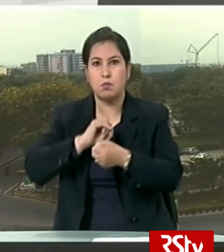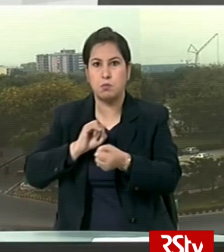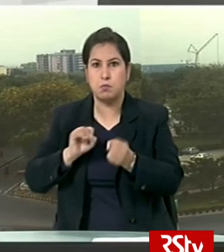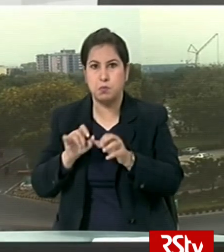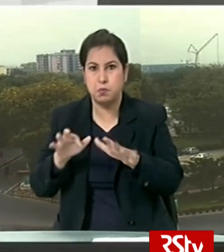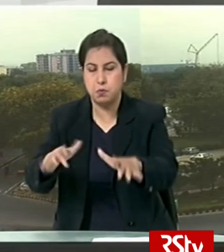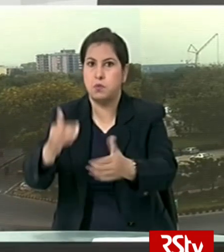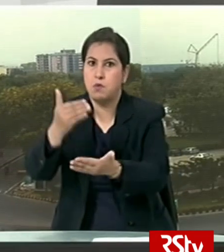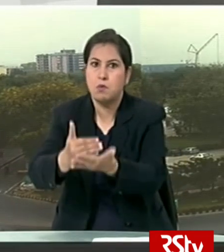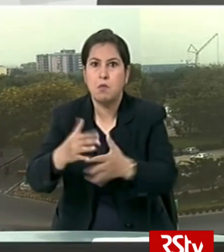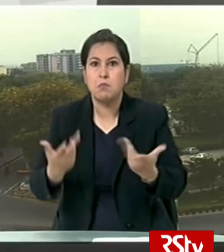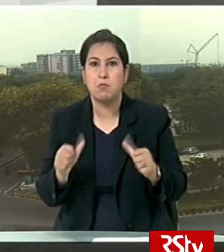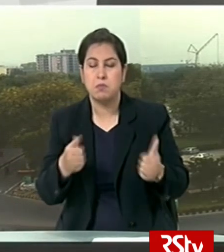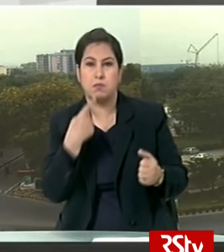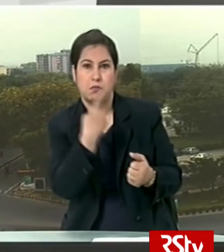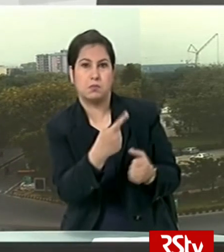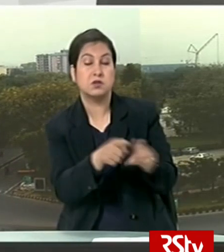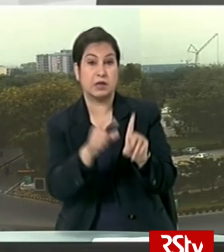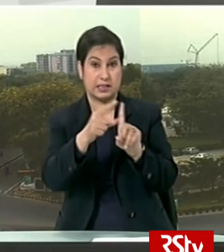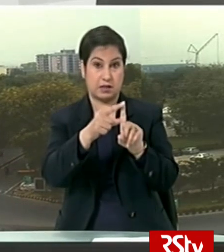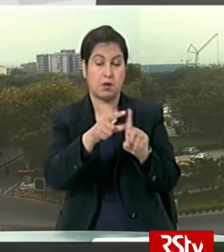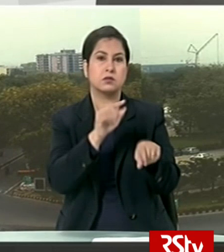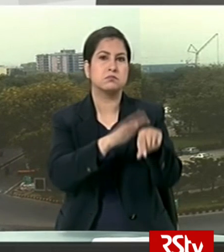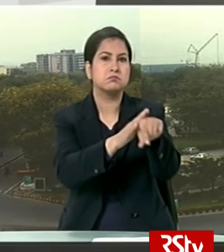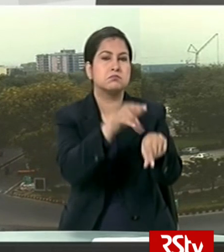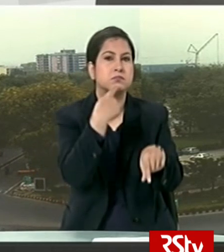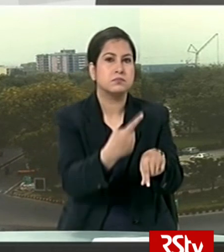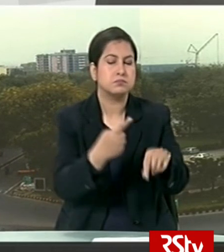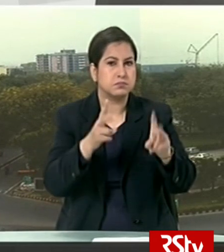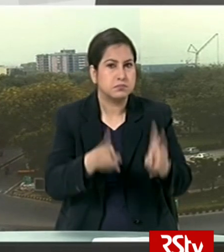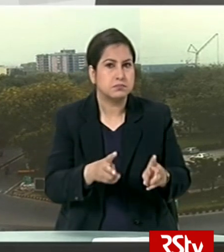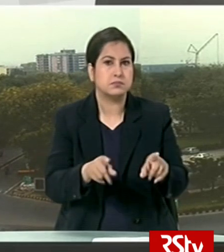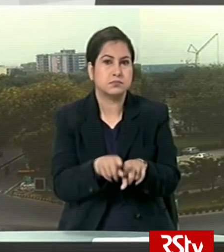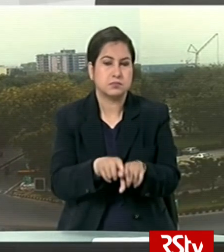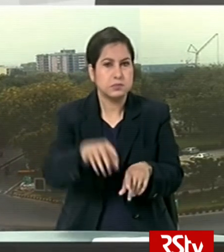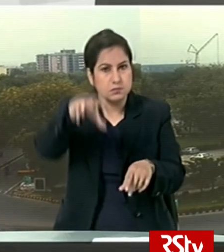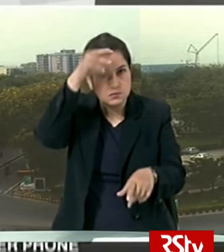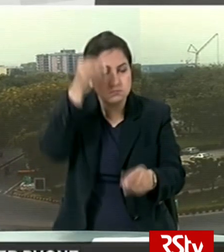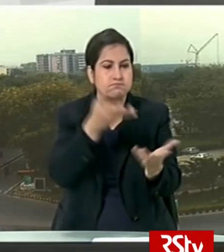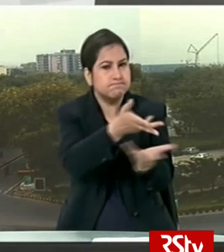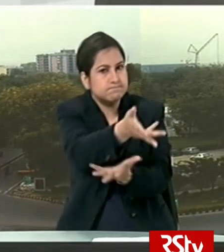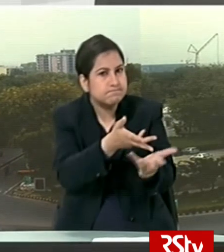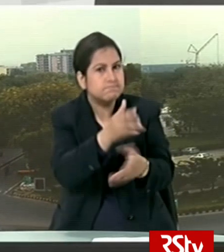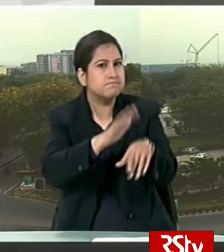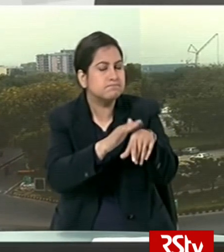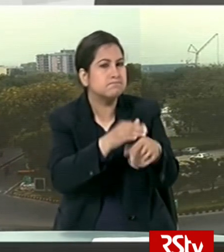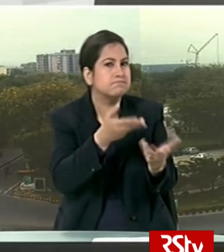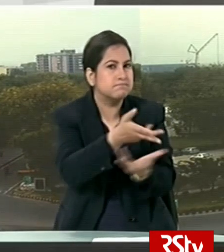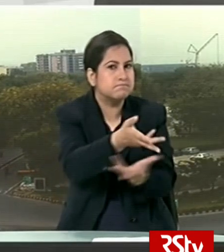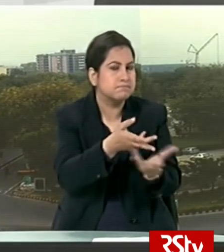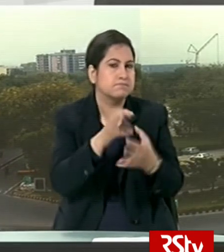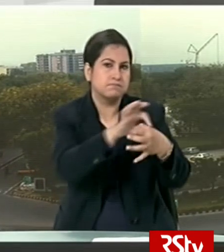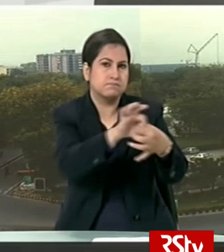the leaders agreed that Indian and Denmark's experts would remain in touch to learn from each other's